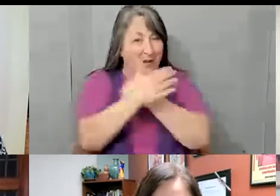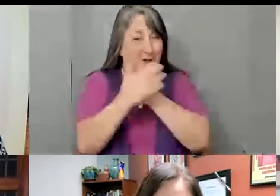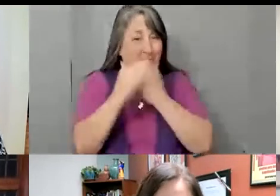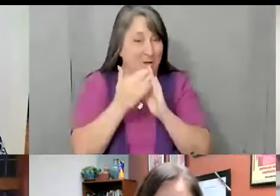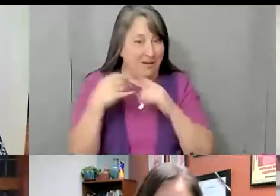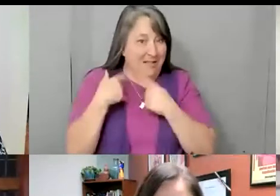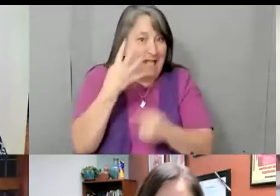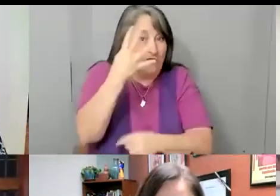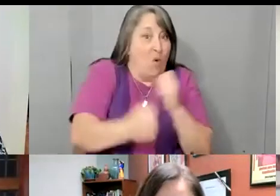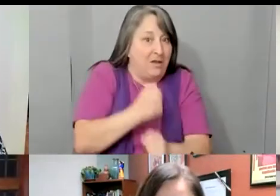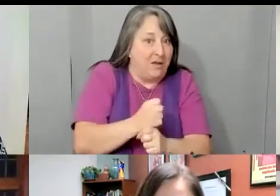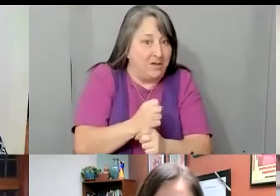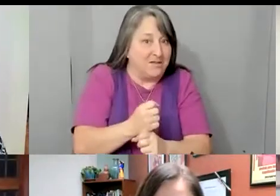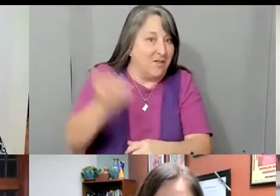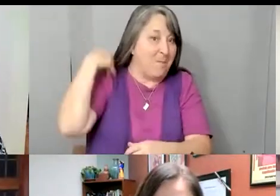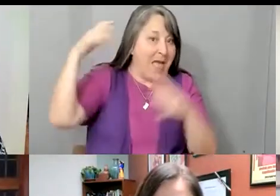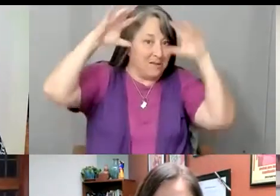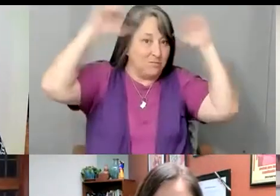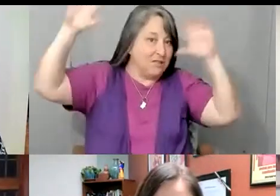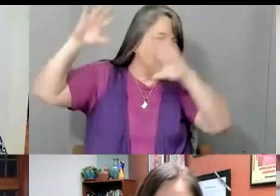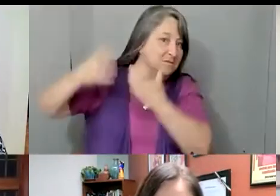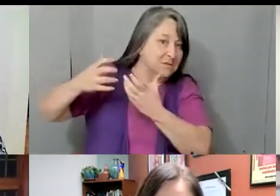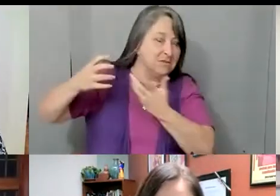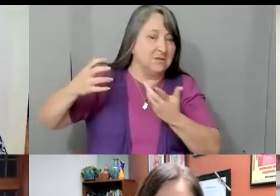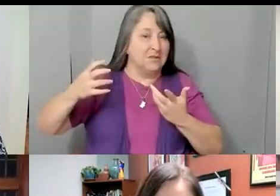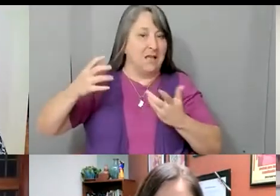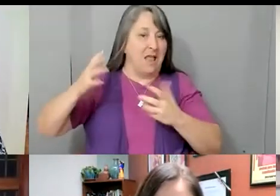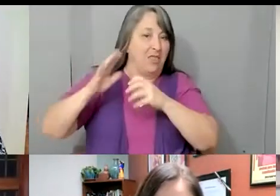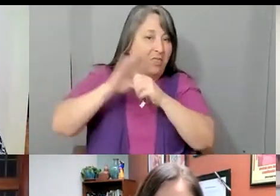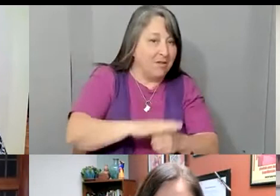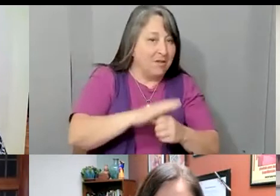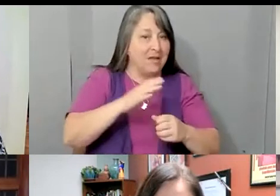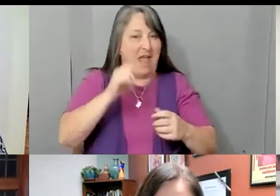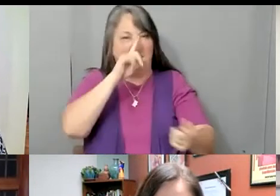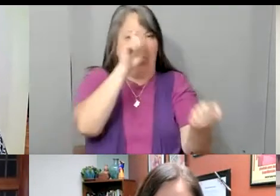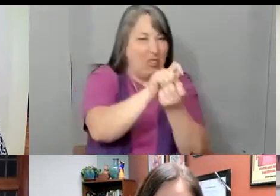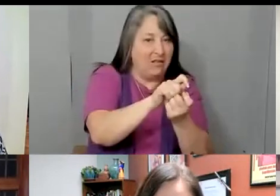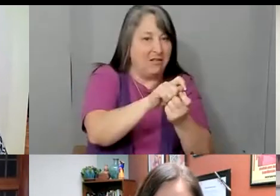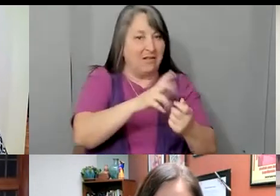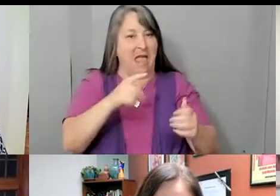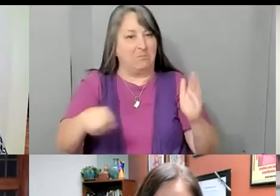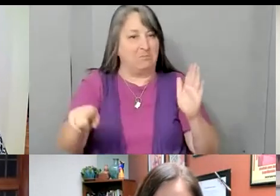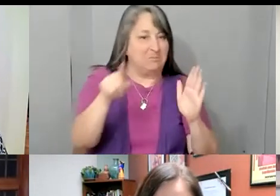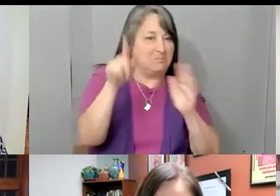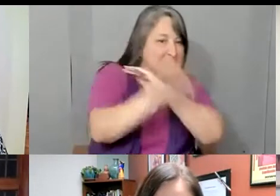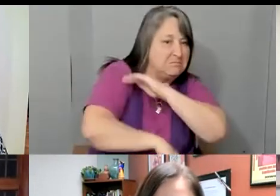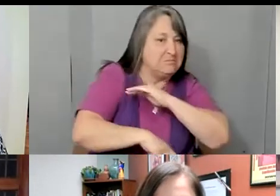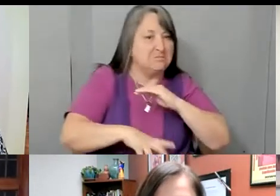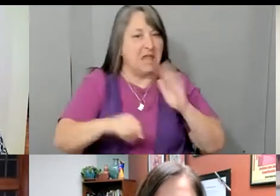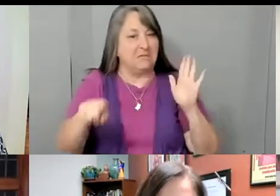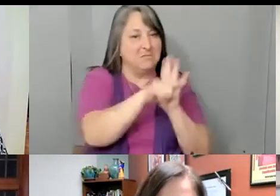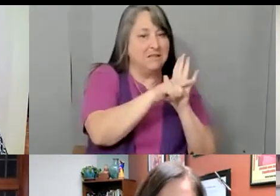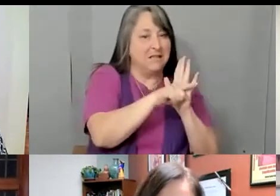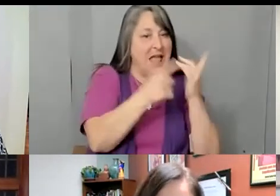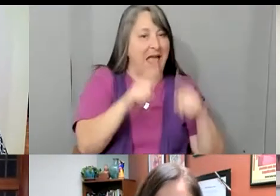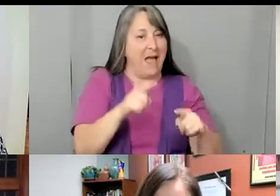of this administration, and fear of retaliation and consequences. And I remember the first time we